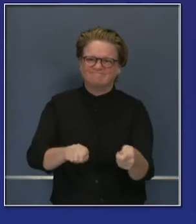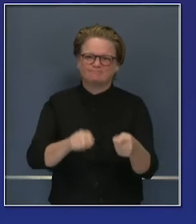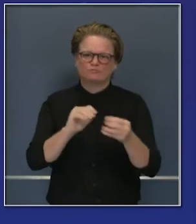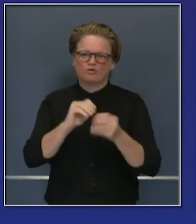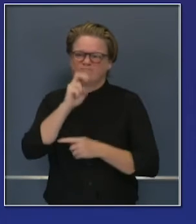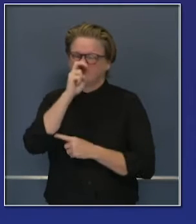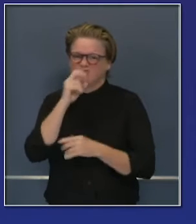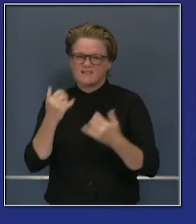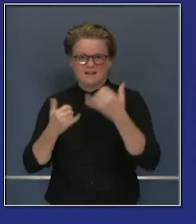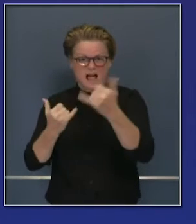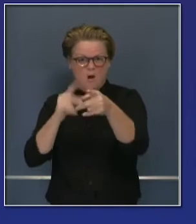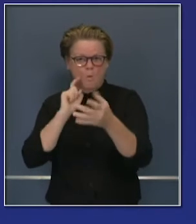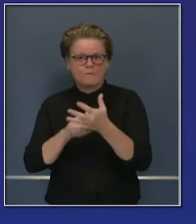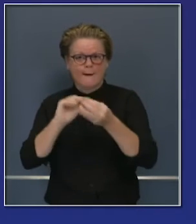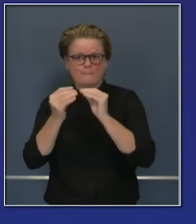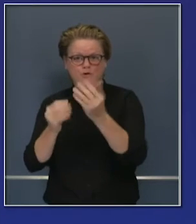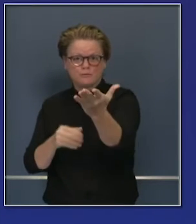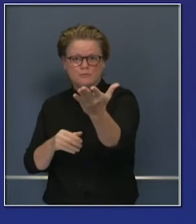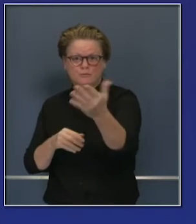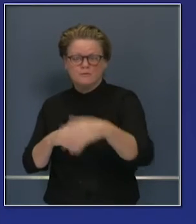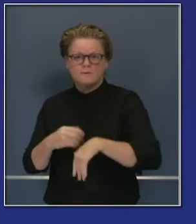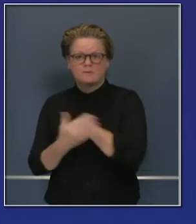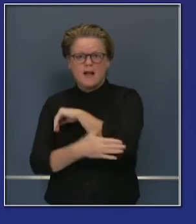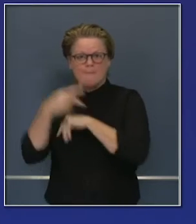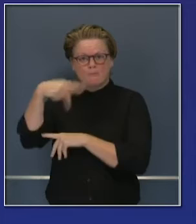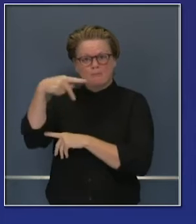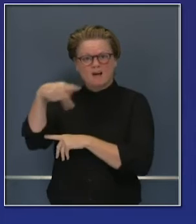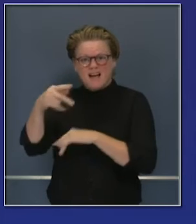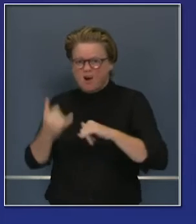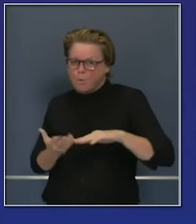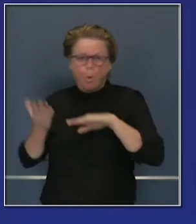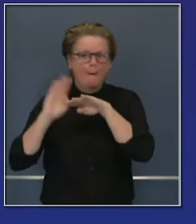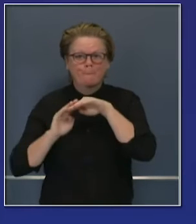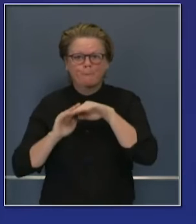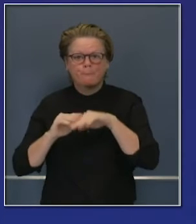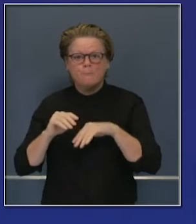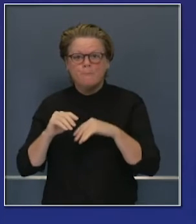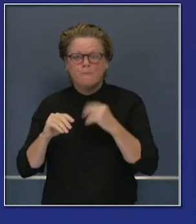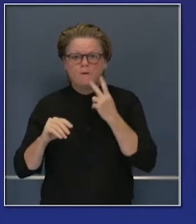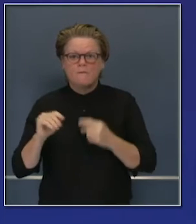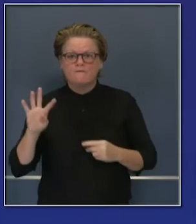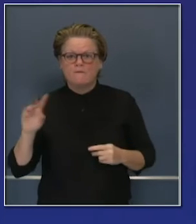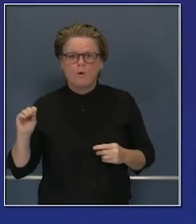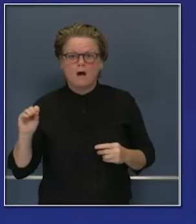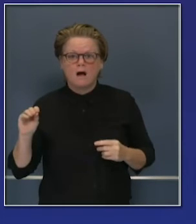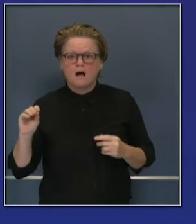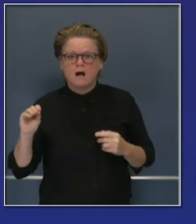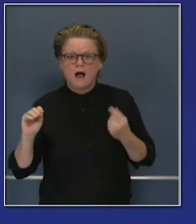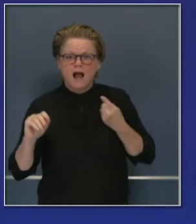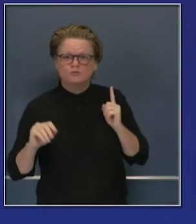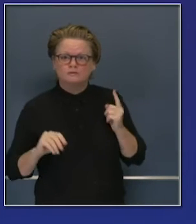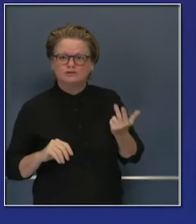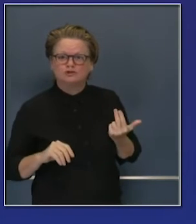will be moving backwards in the state. You'll see, and I'll show you again, in the original last week tiered status,